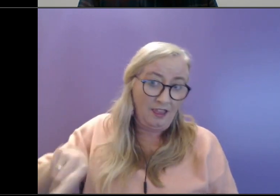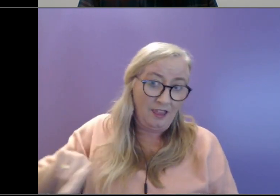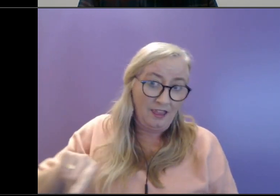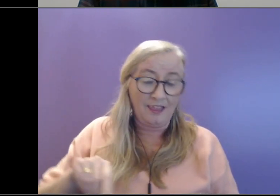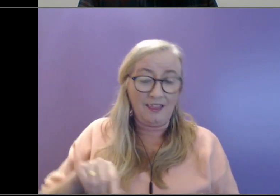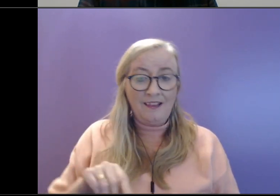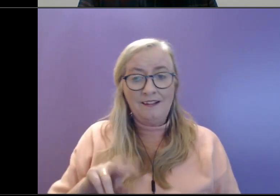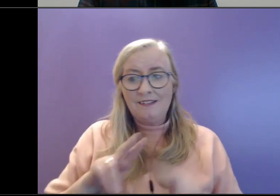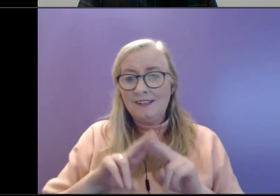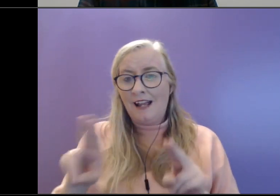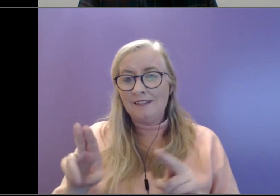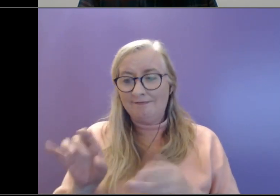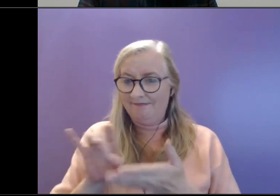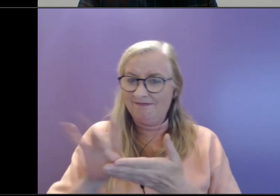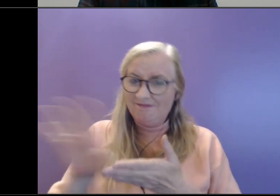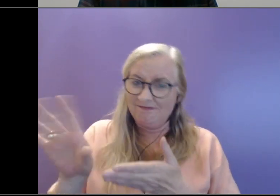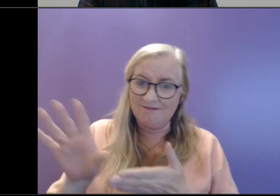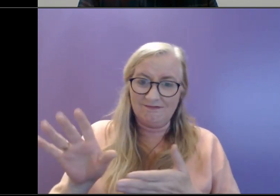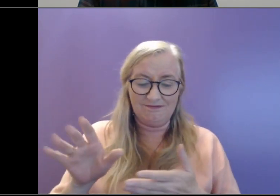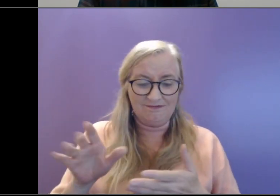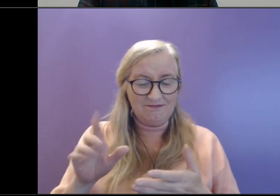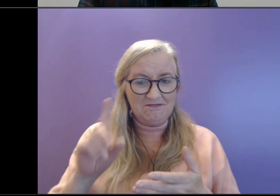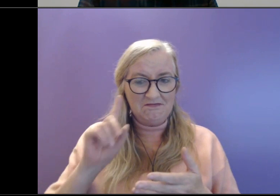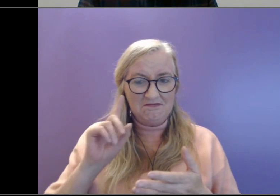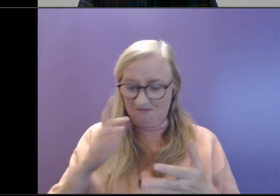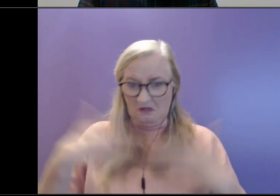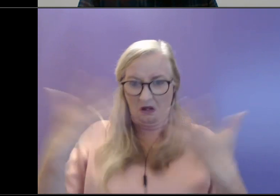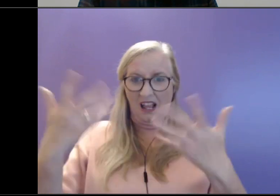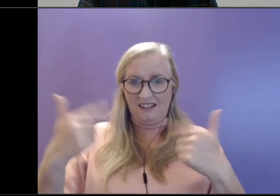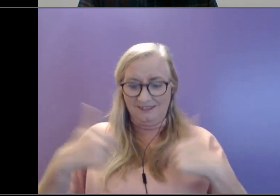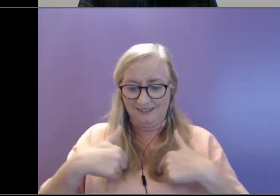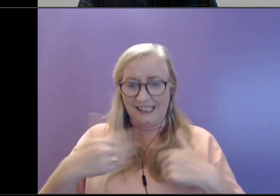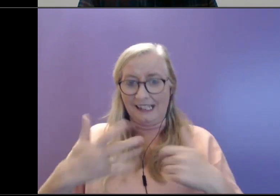harder emotions is is really hard.